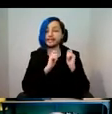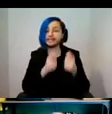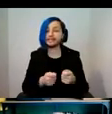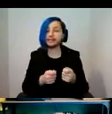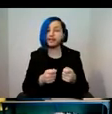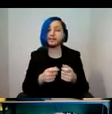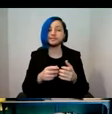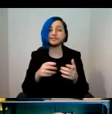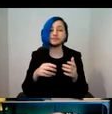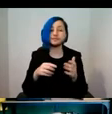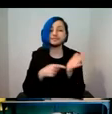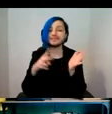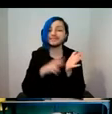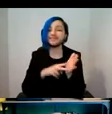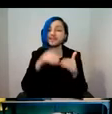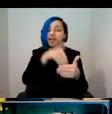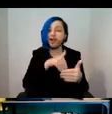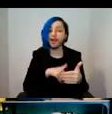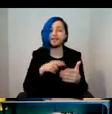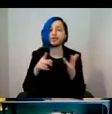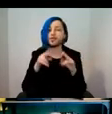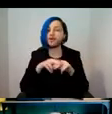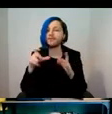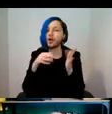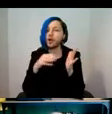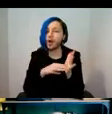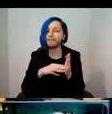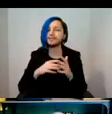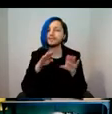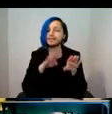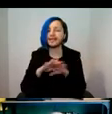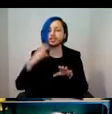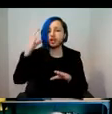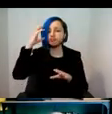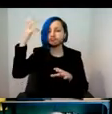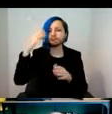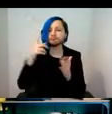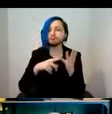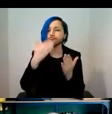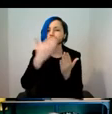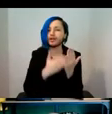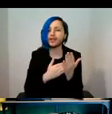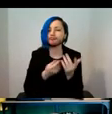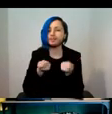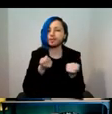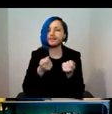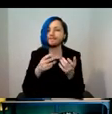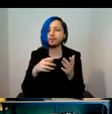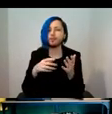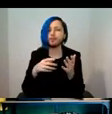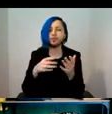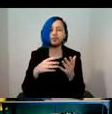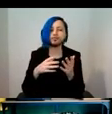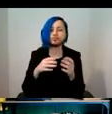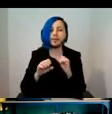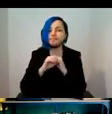the regulatory body here in the UK for communications, including TV. So what do we do for TV? We